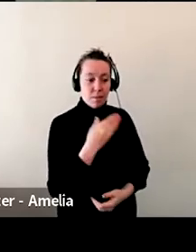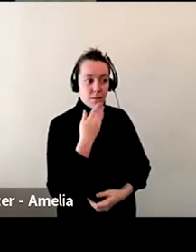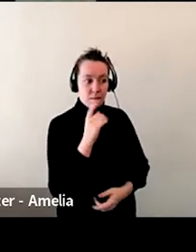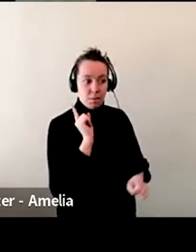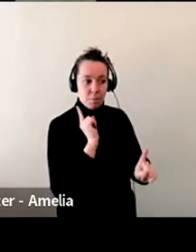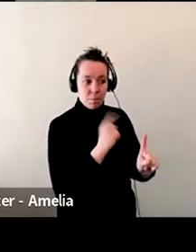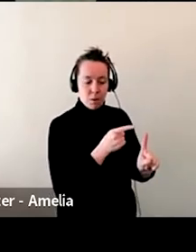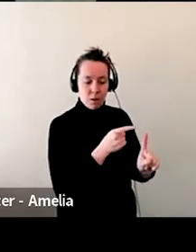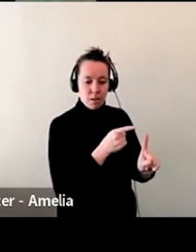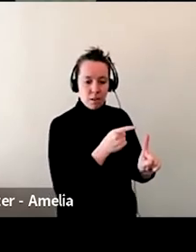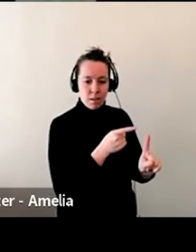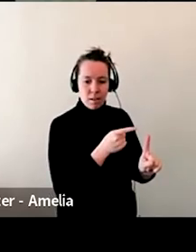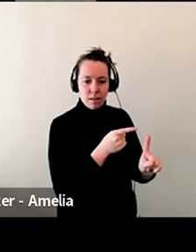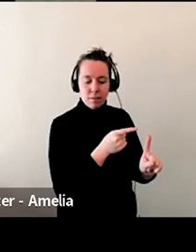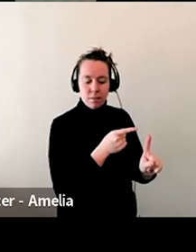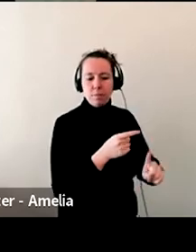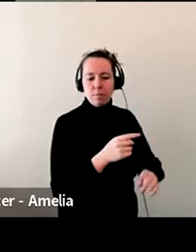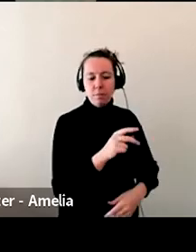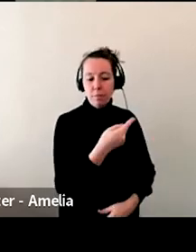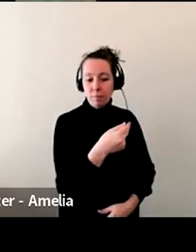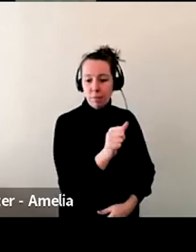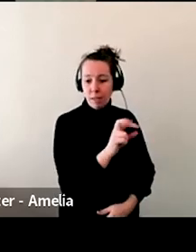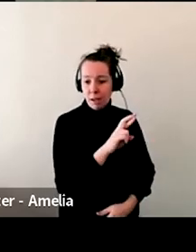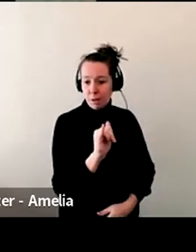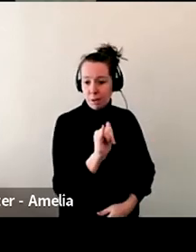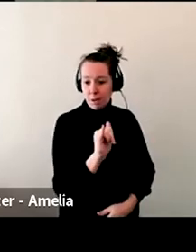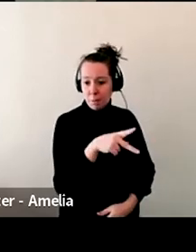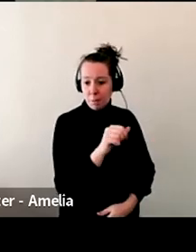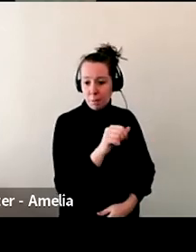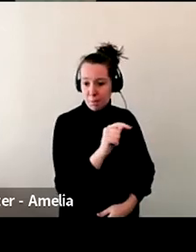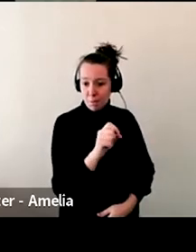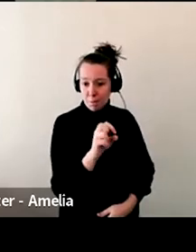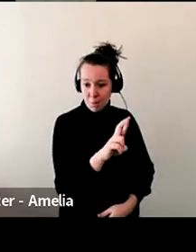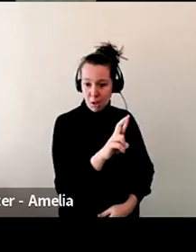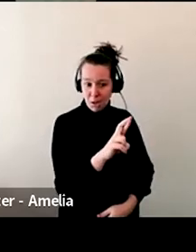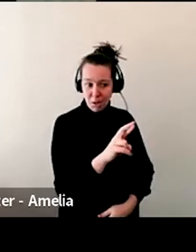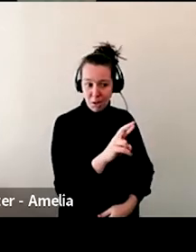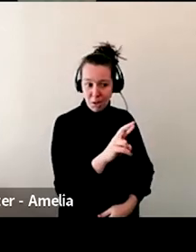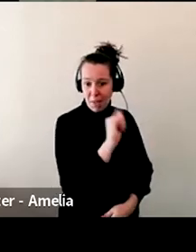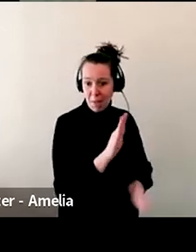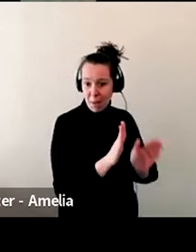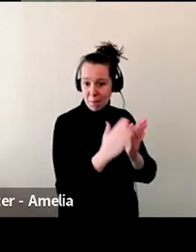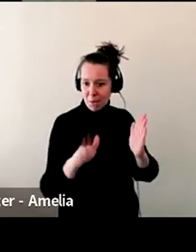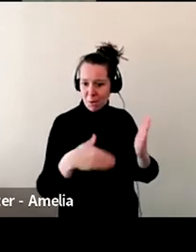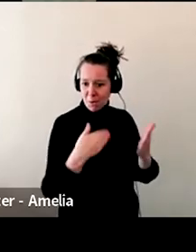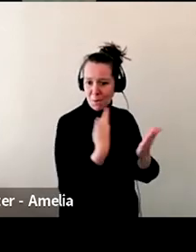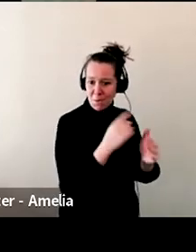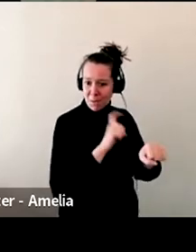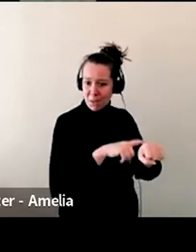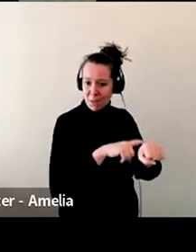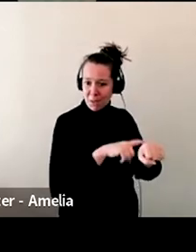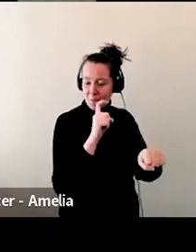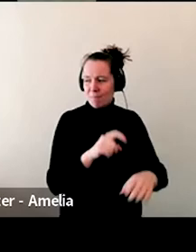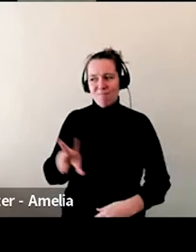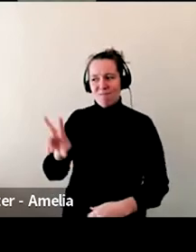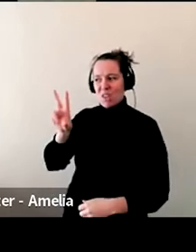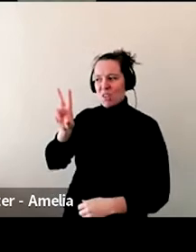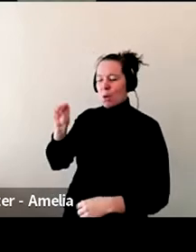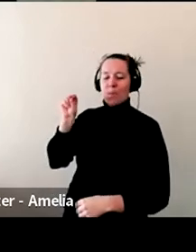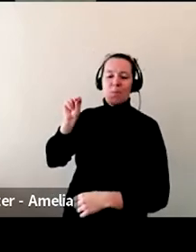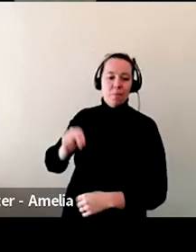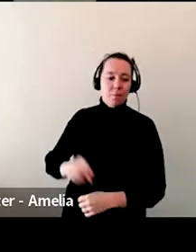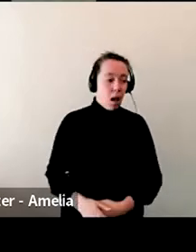was Harry Potter among the, uh, ones that made it in for Nope. Nope. weren't here. Yeah. Unbelievable.